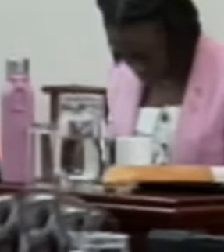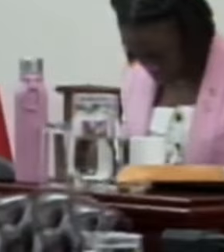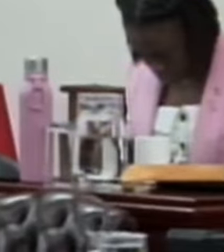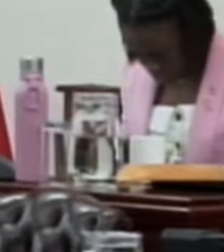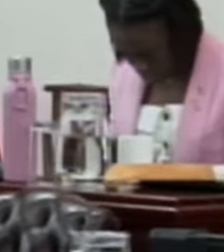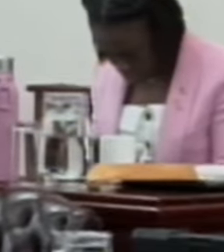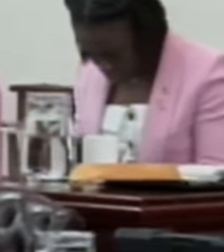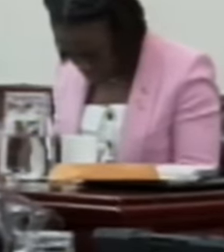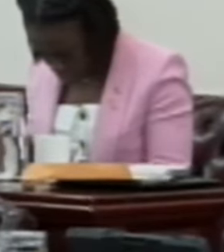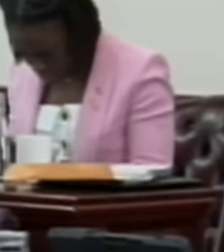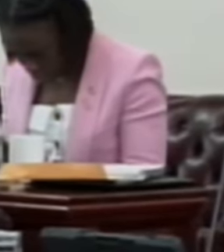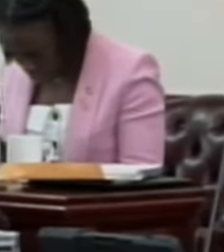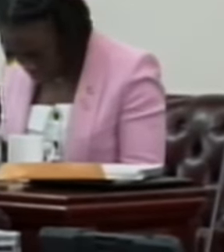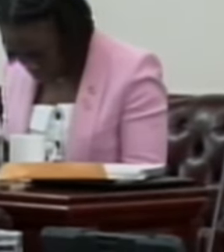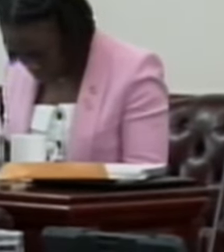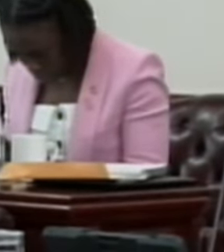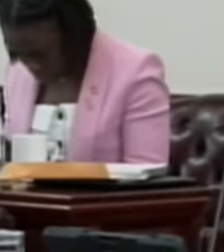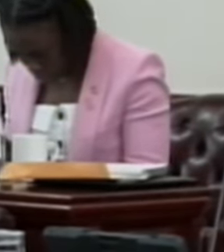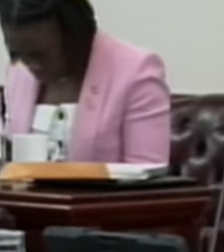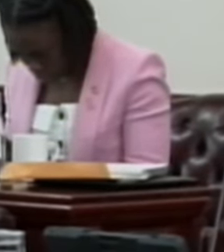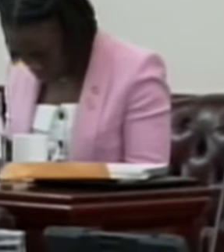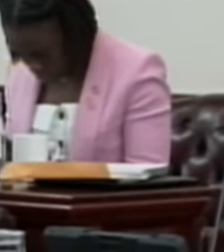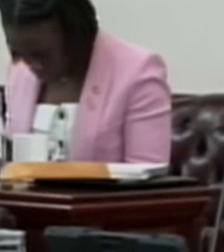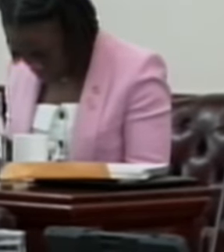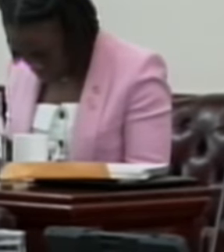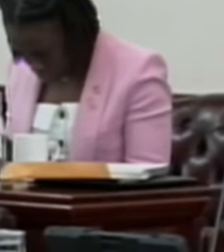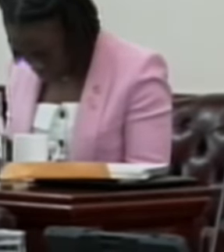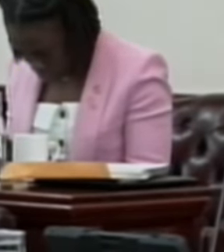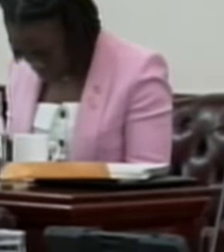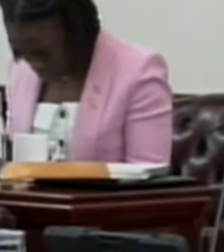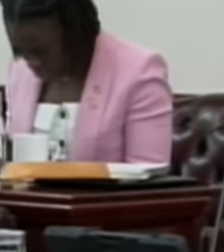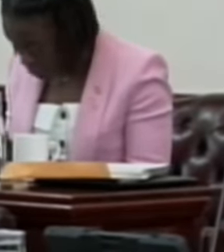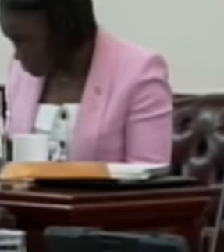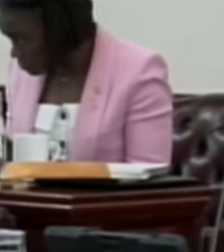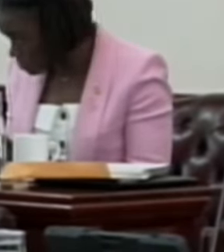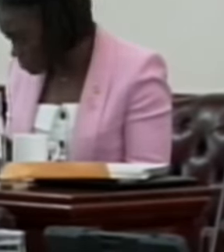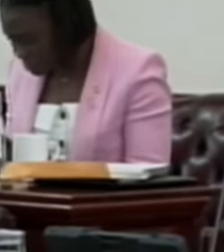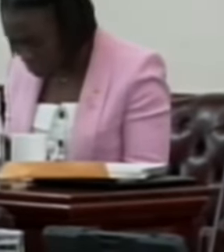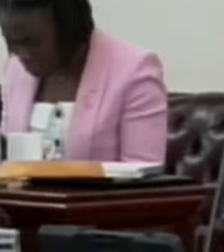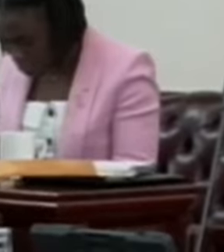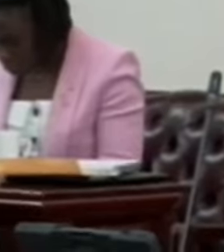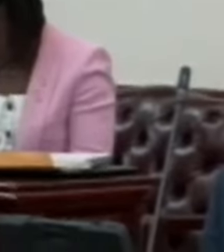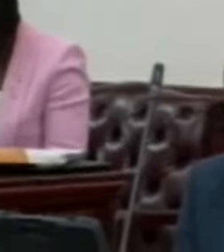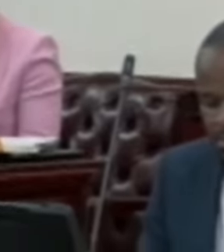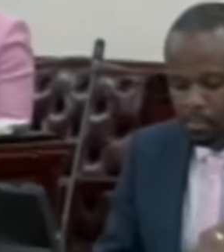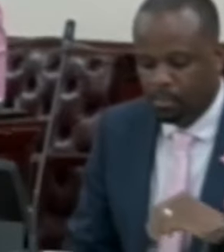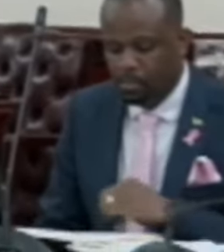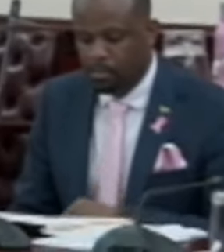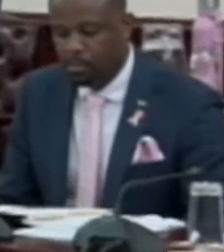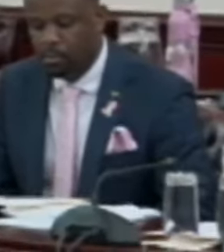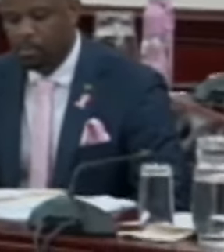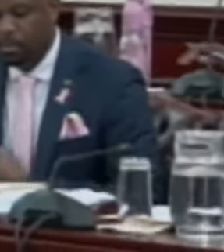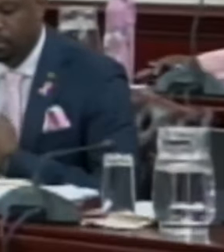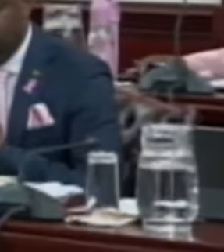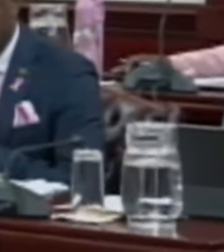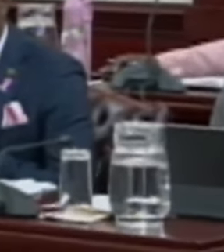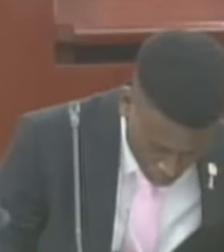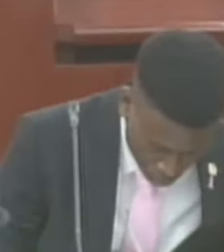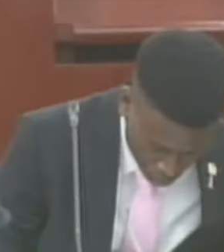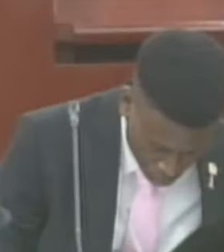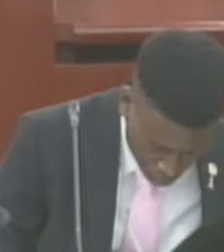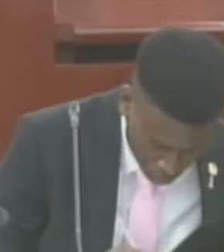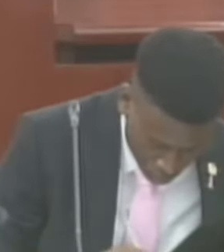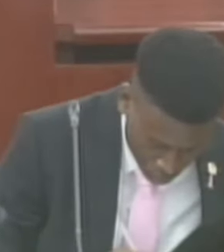Madam Speaker, I rise to second that request. Well, the question is that the